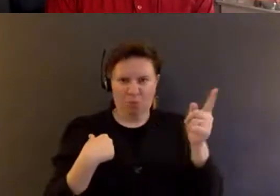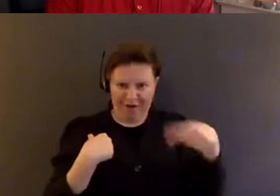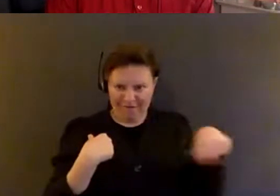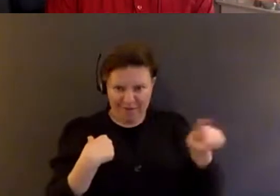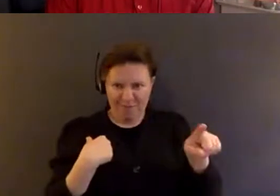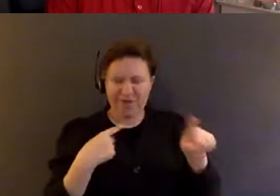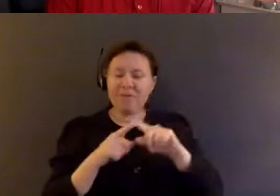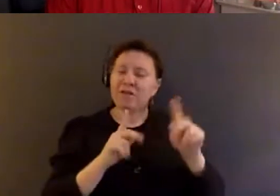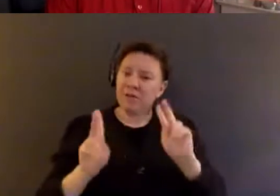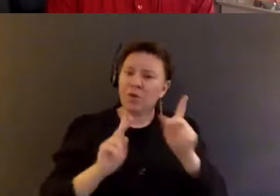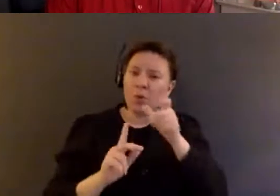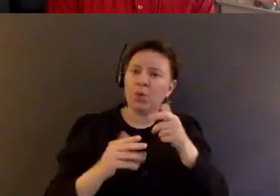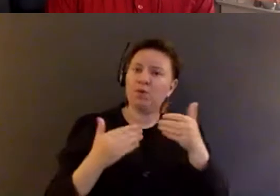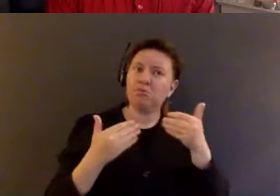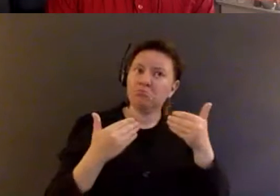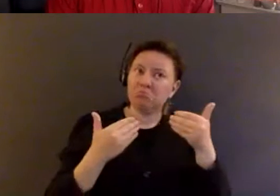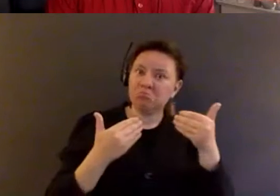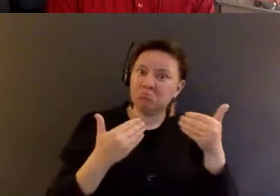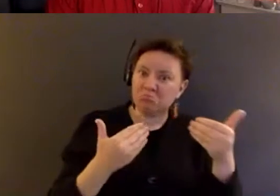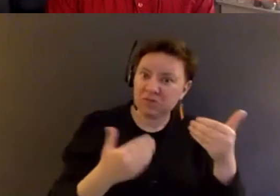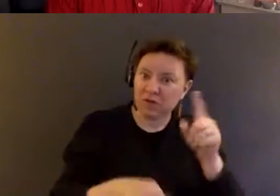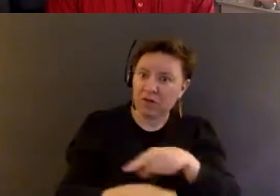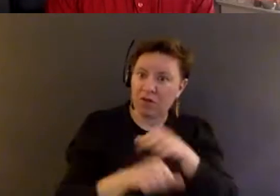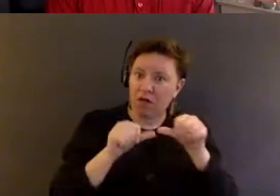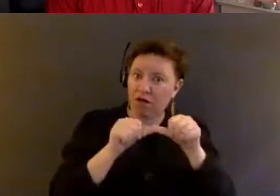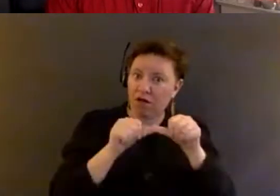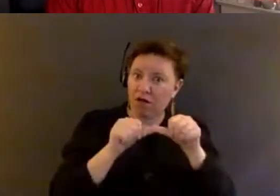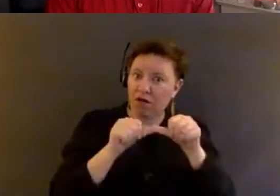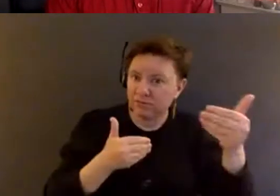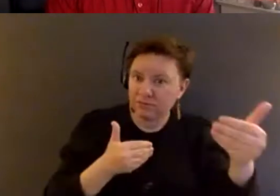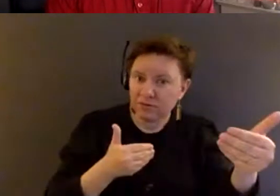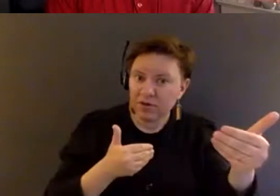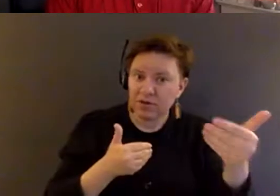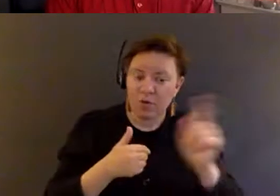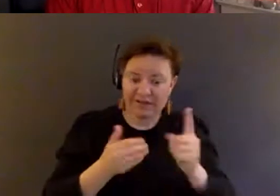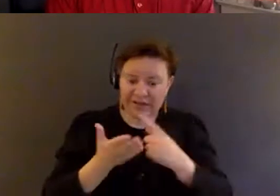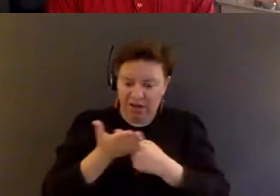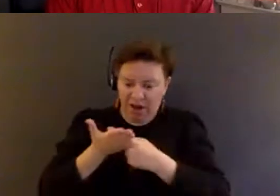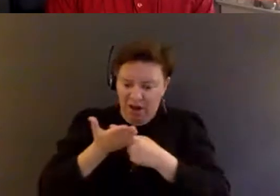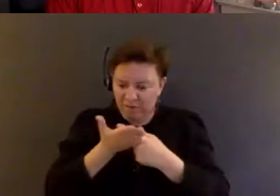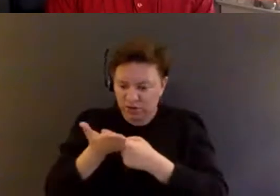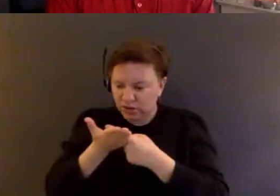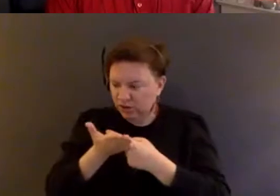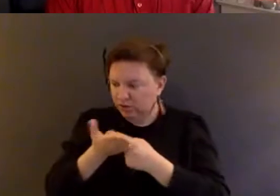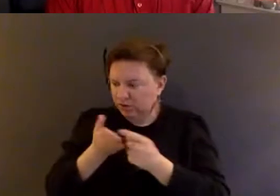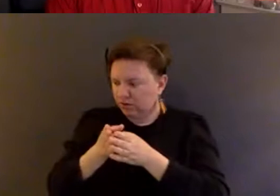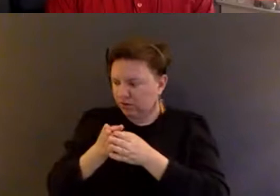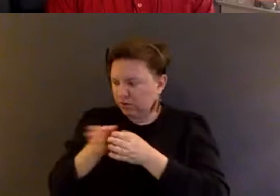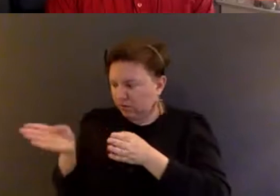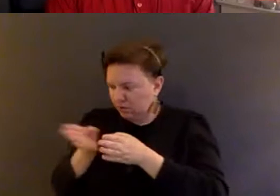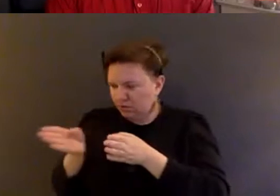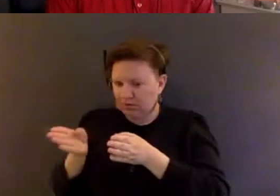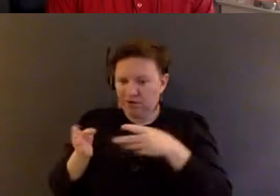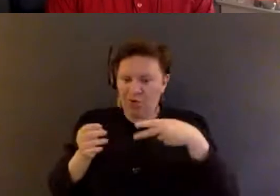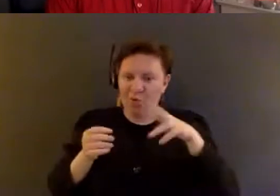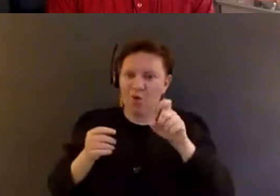kind of come to see the, the long arm of where these conversations are and where the practices are,